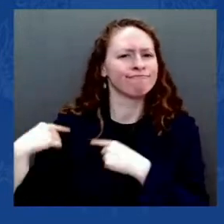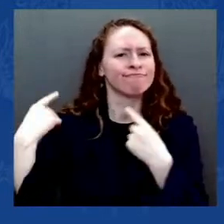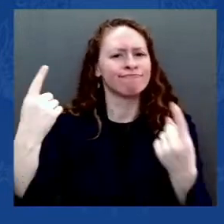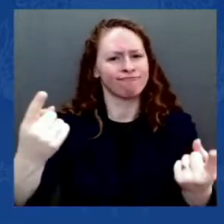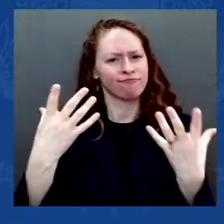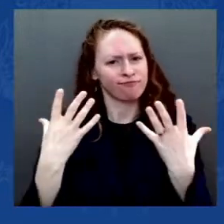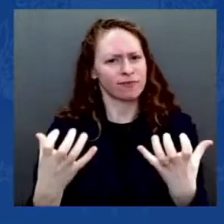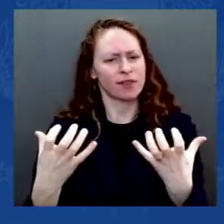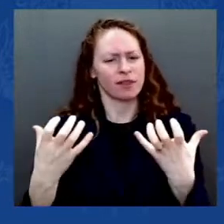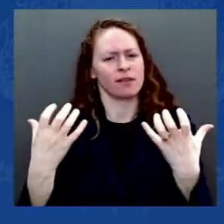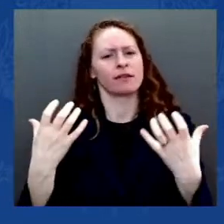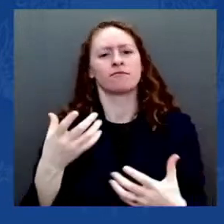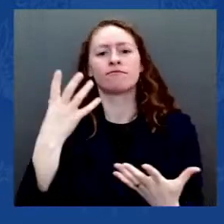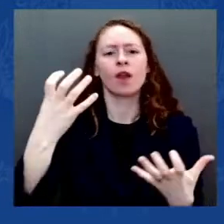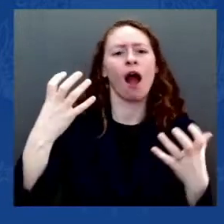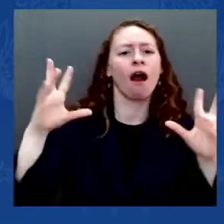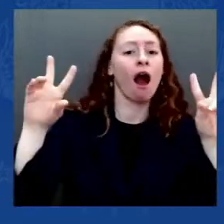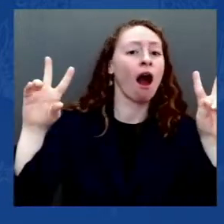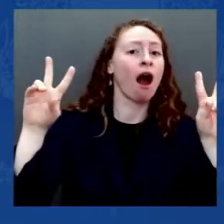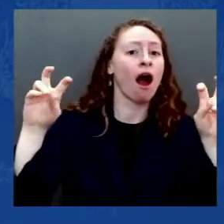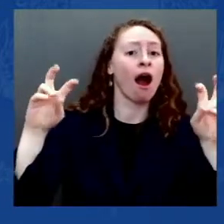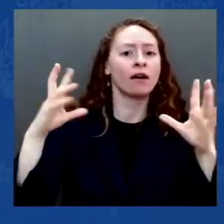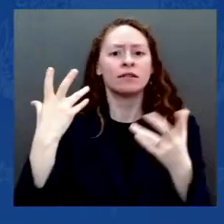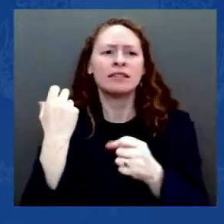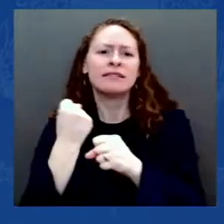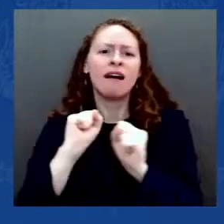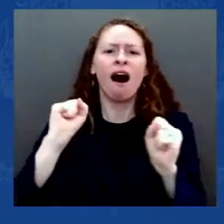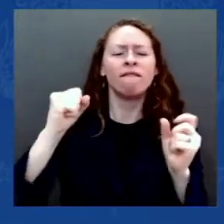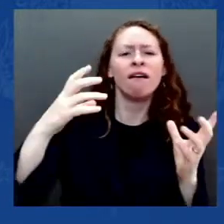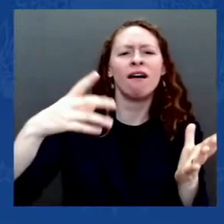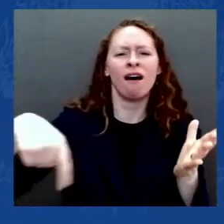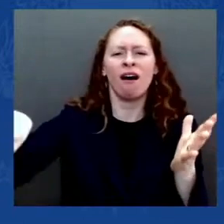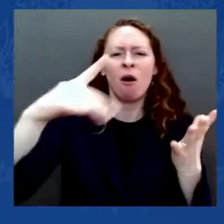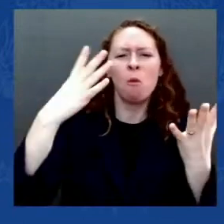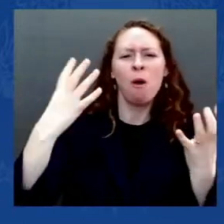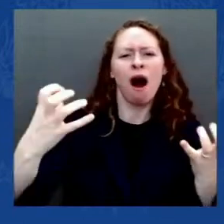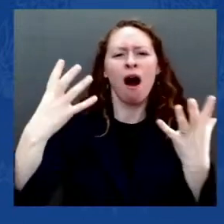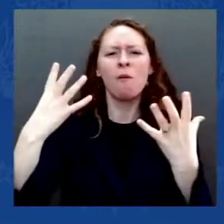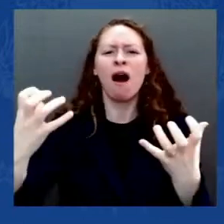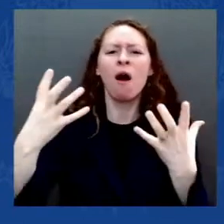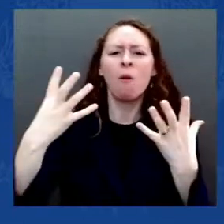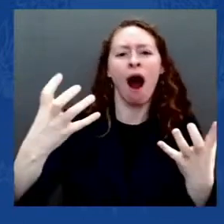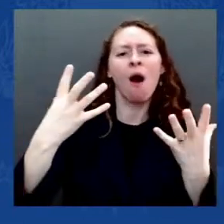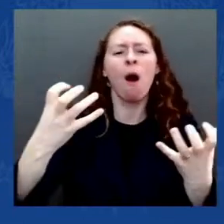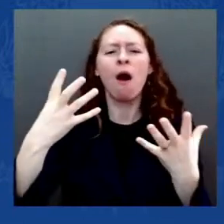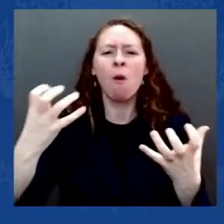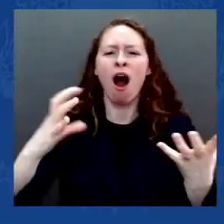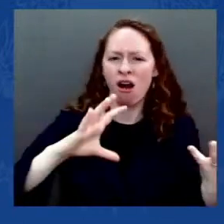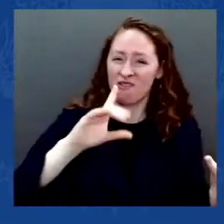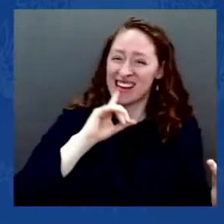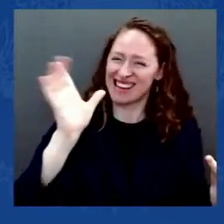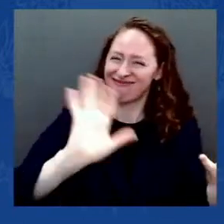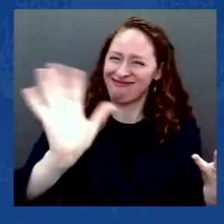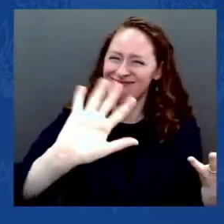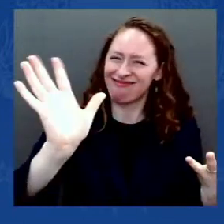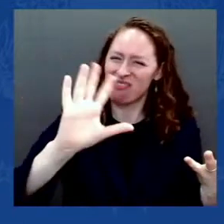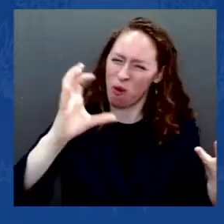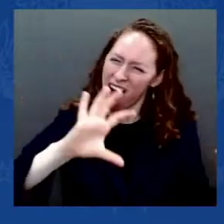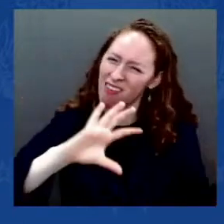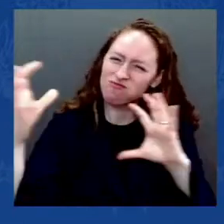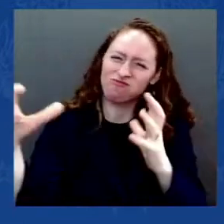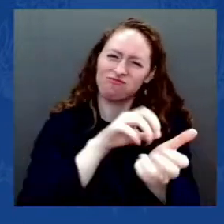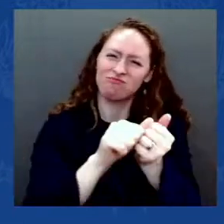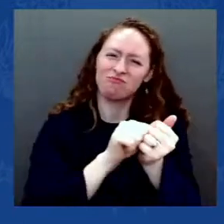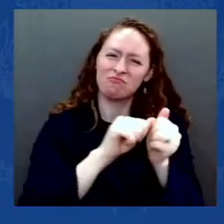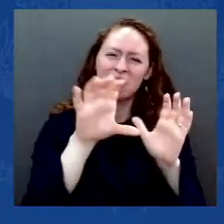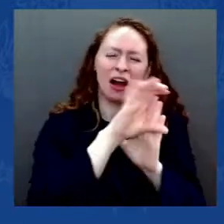subvert the Constitution. This isn't about being bogged down in the past. This is about making sure the